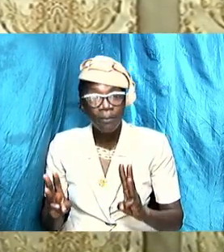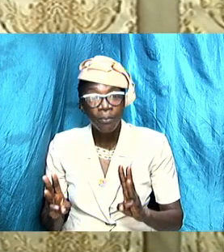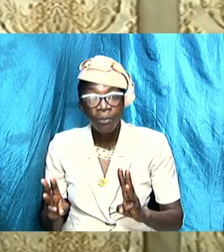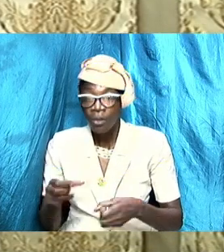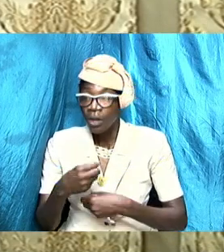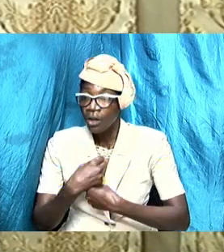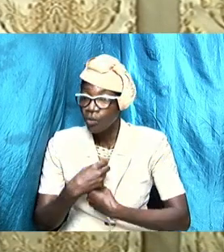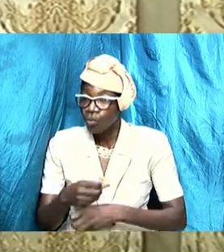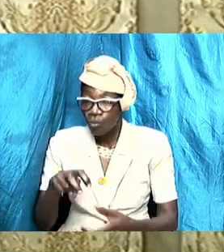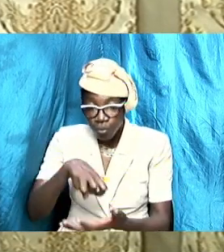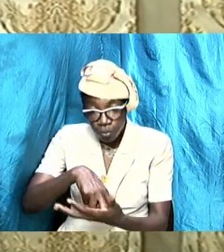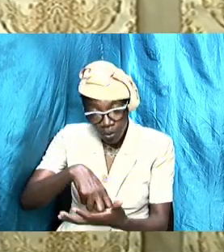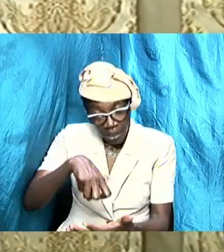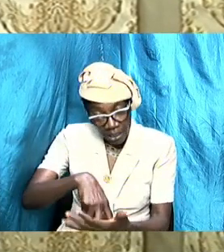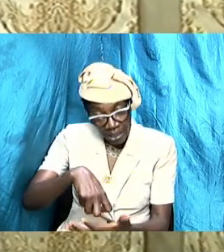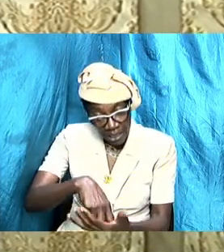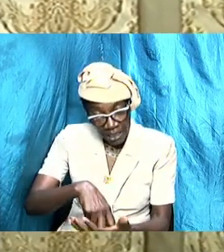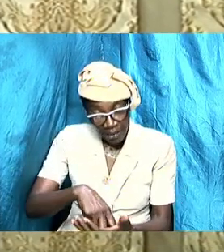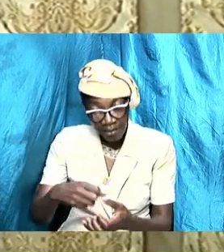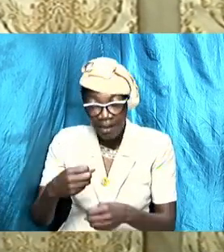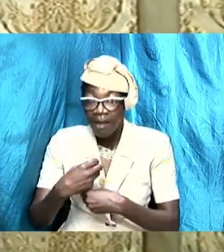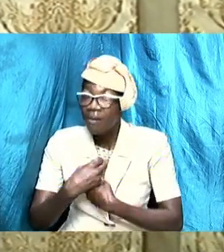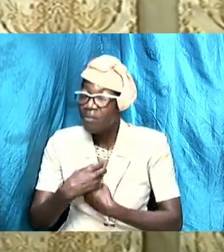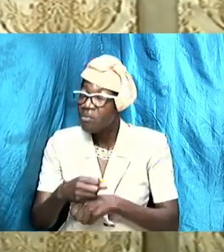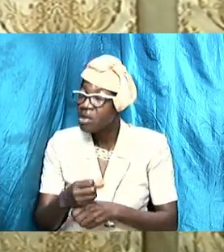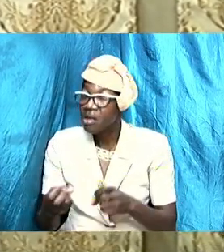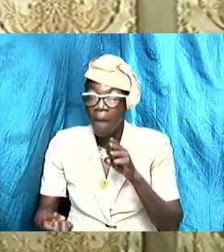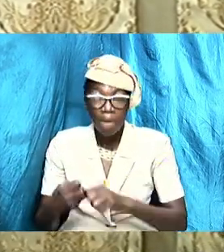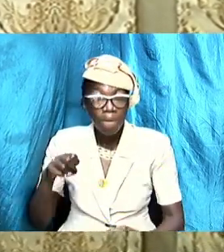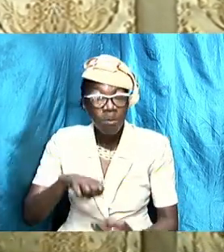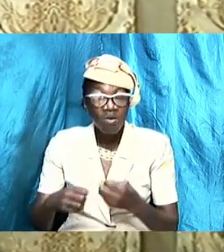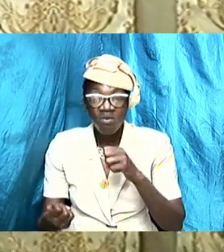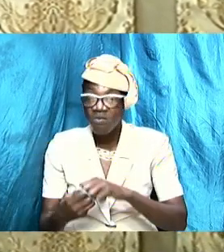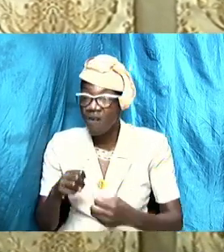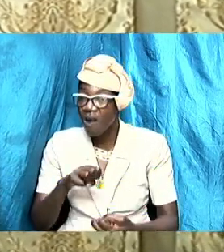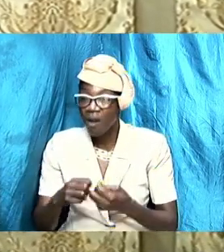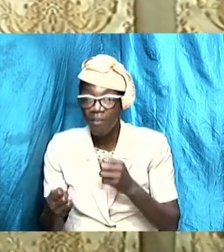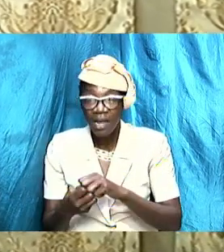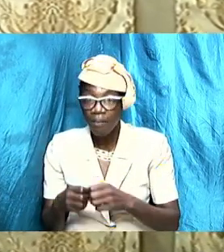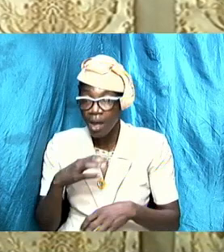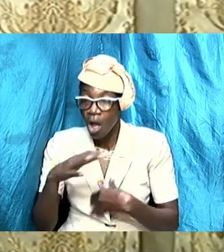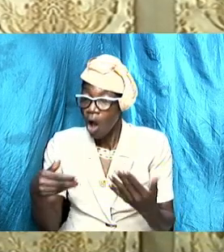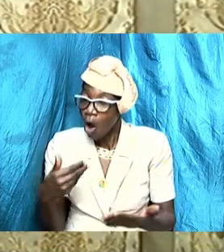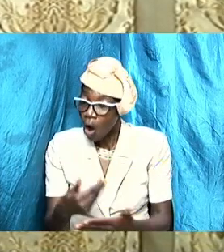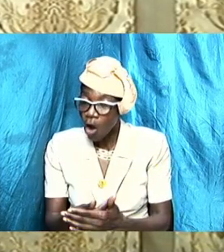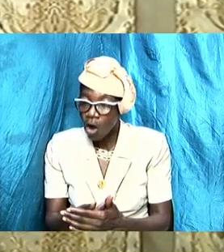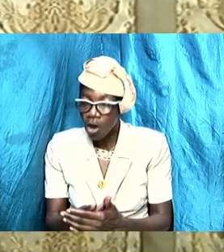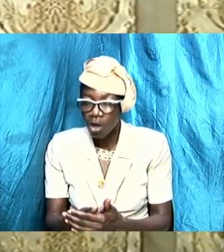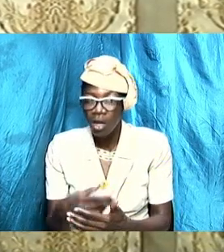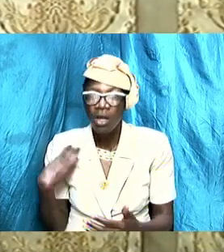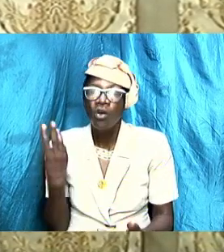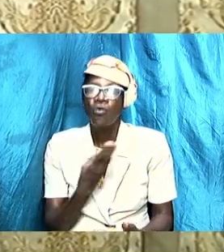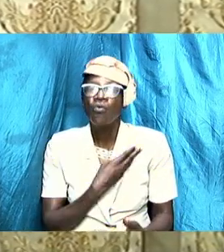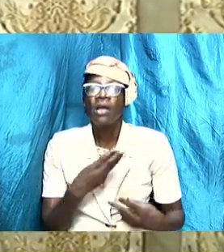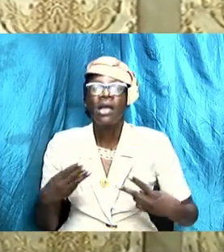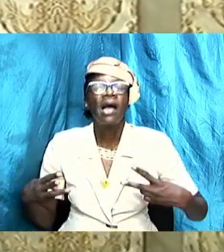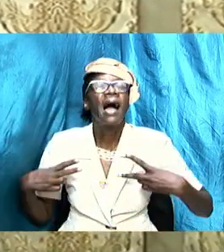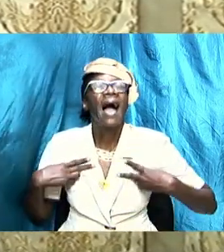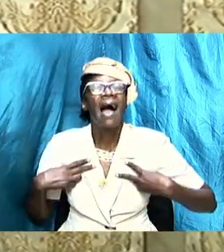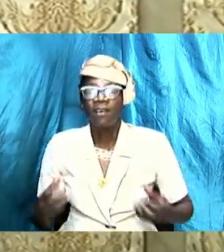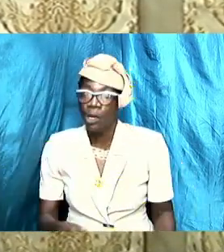cause problems and so all of us while we have strengths we have weaknesses